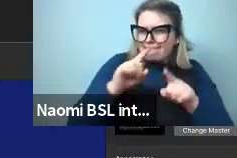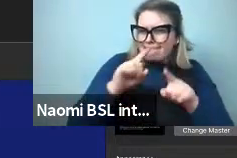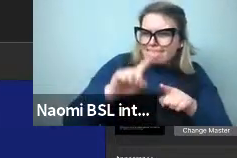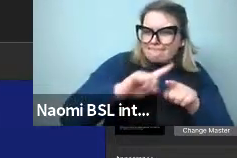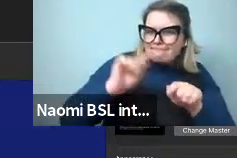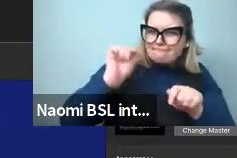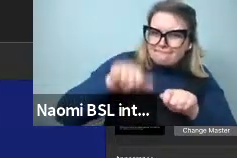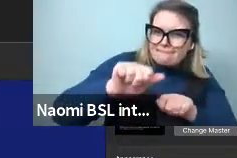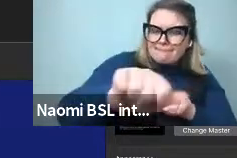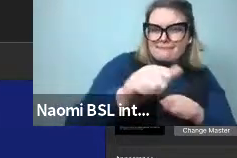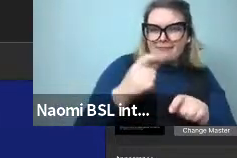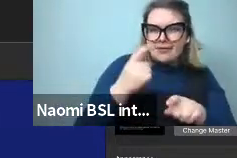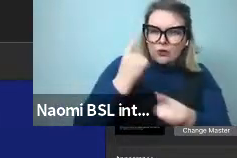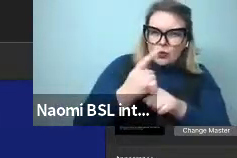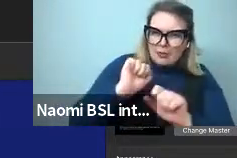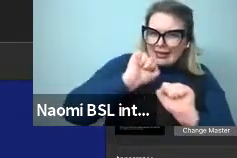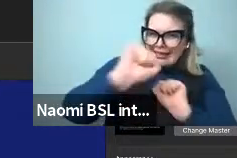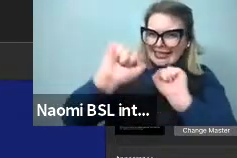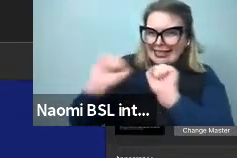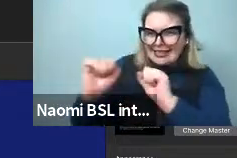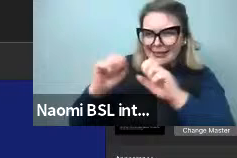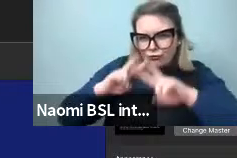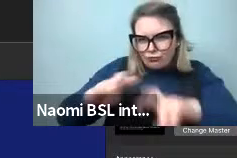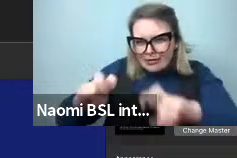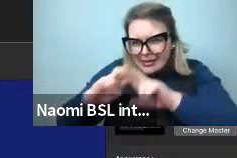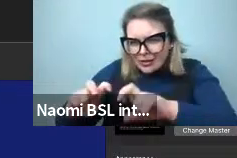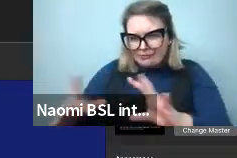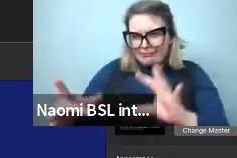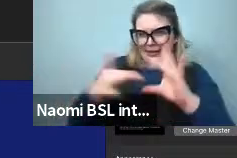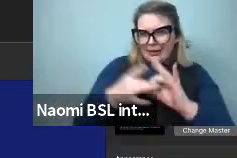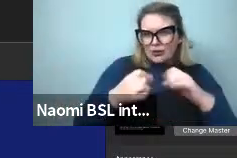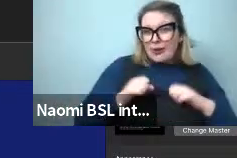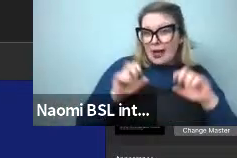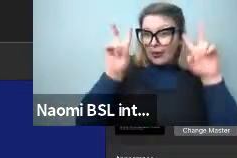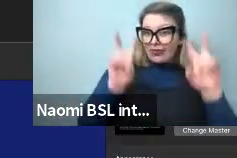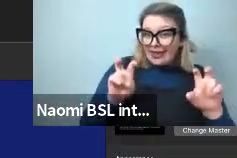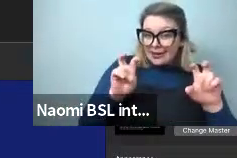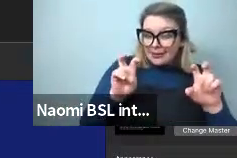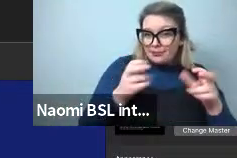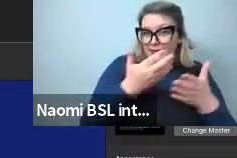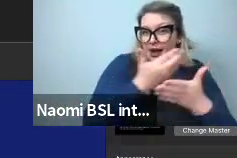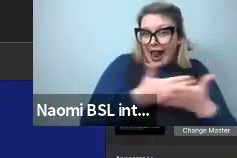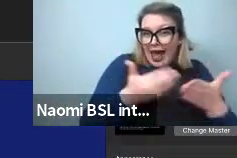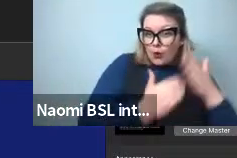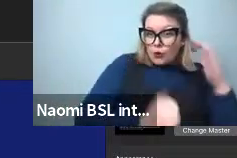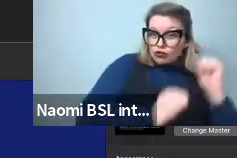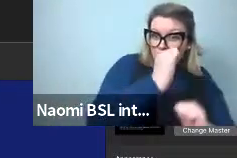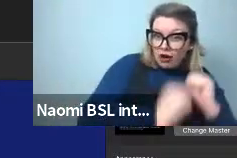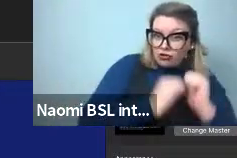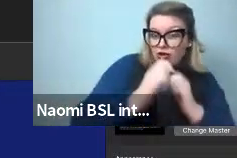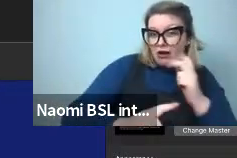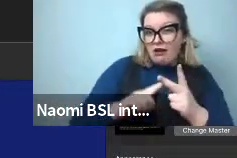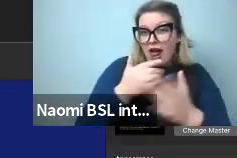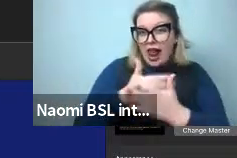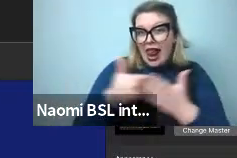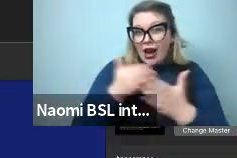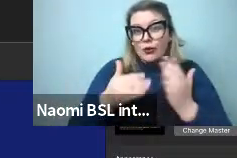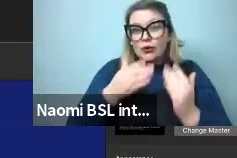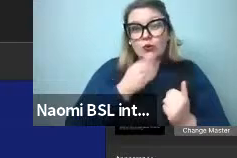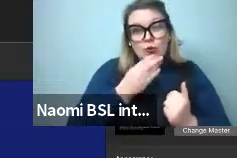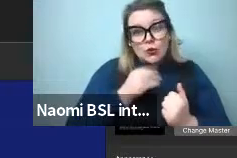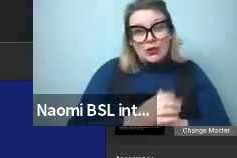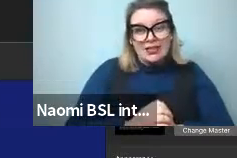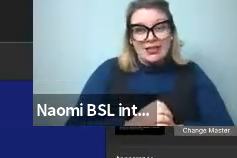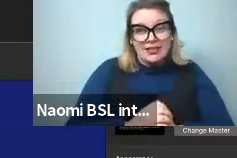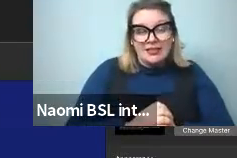their research and how it links up with this theme, the relationship between language structure and language use. And we really hope that this